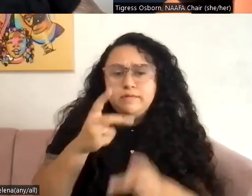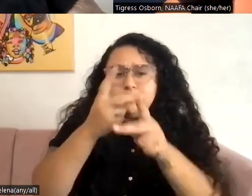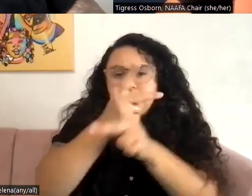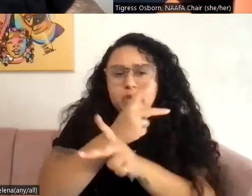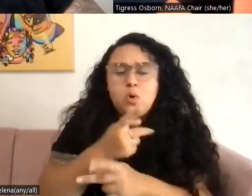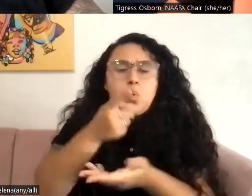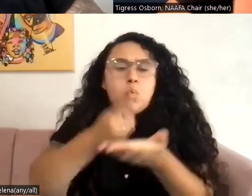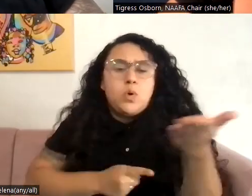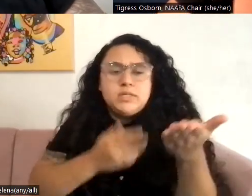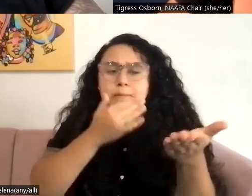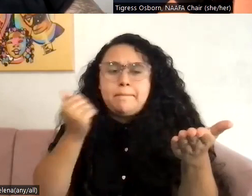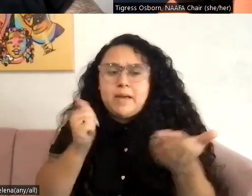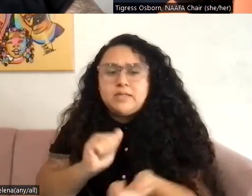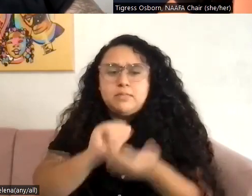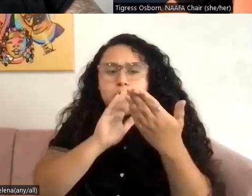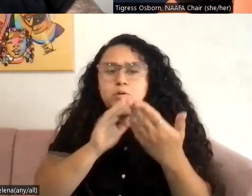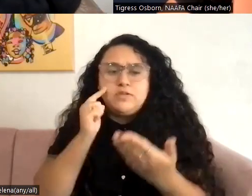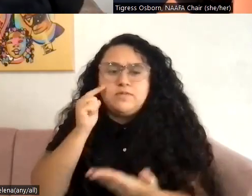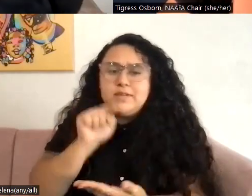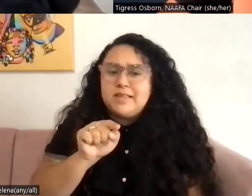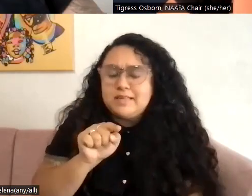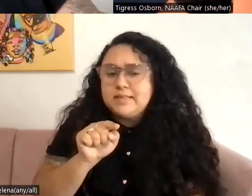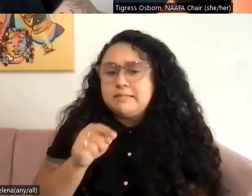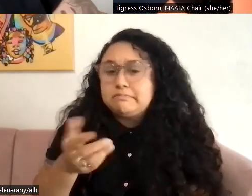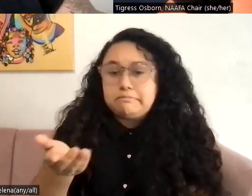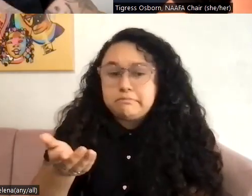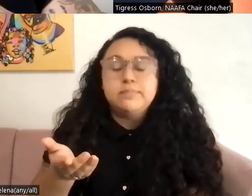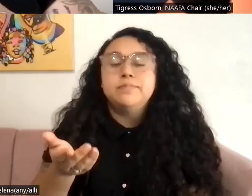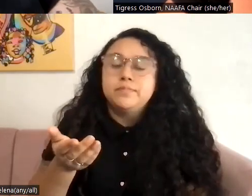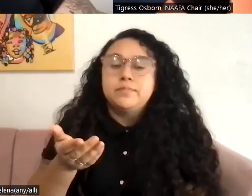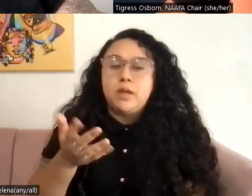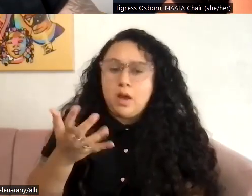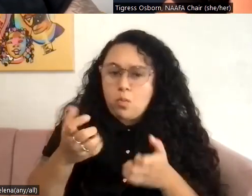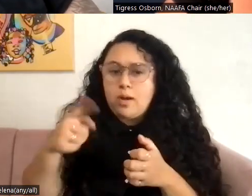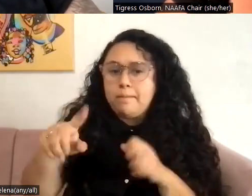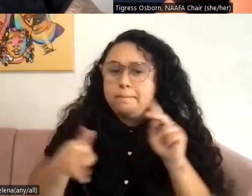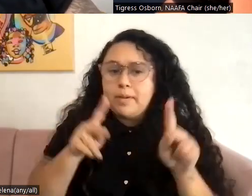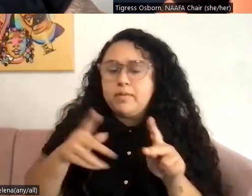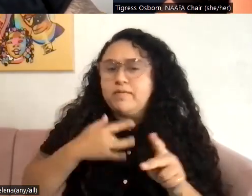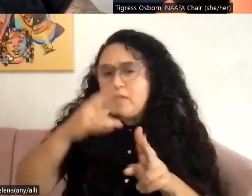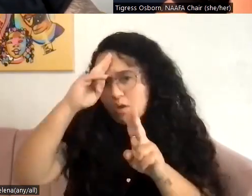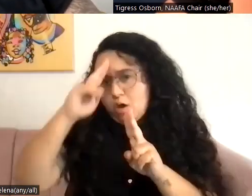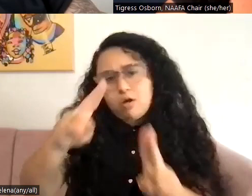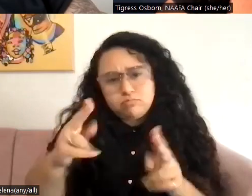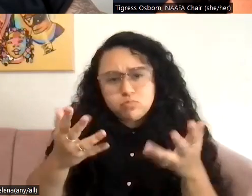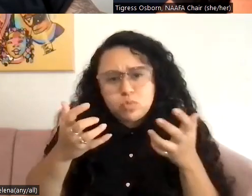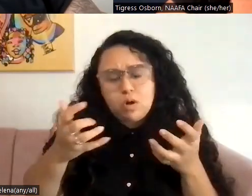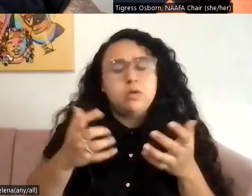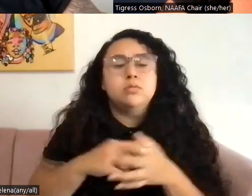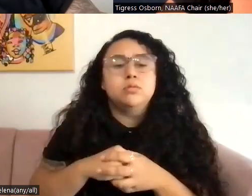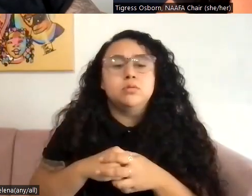what is the best for these sorts of presentations and people to feel really honored. And so I'm on